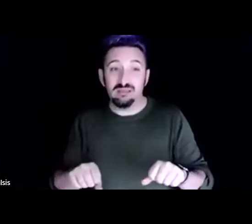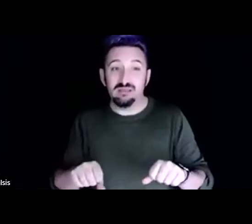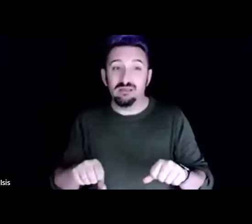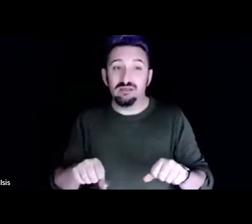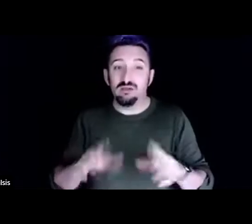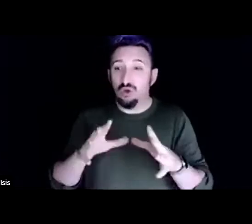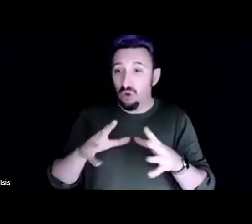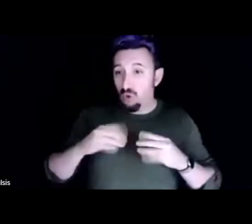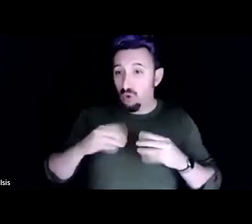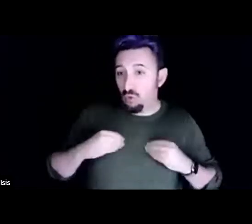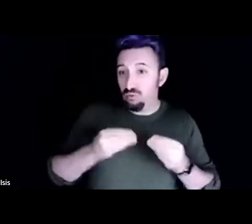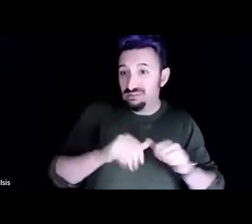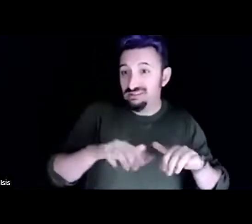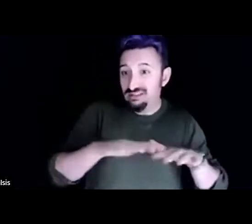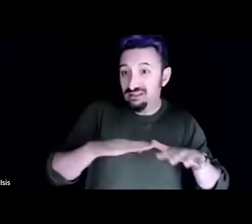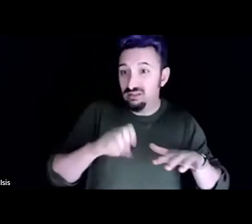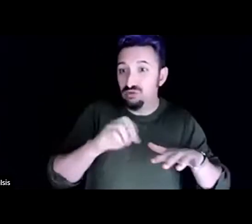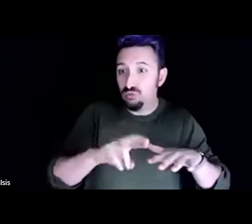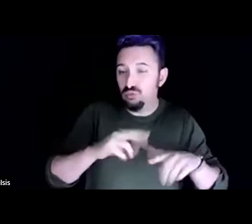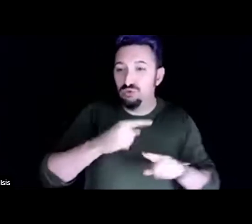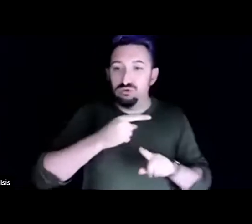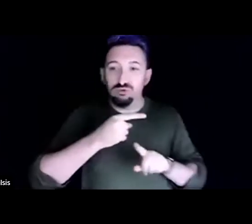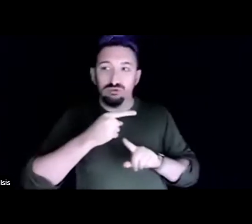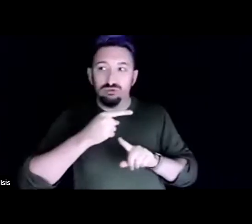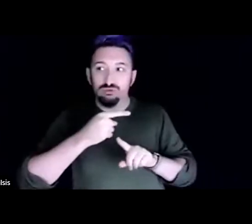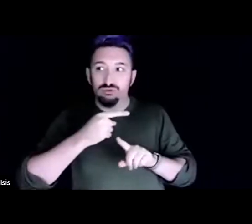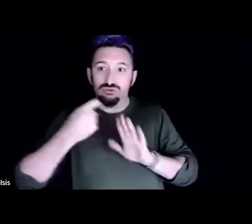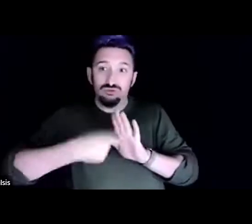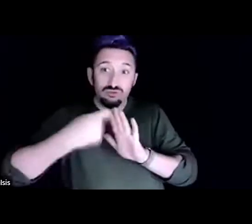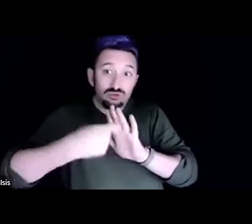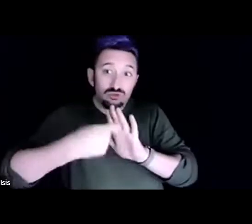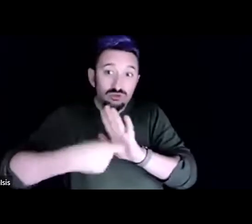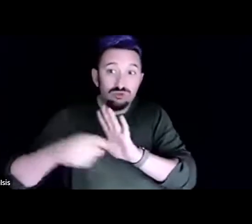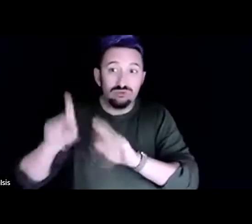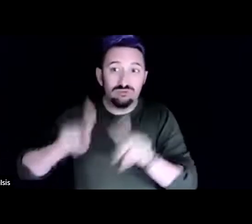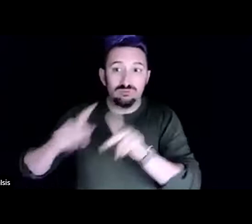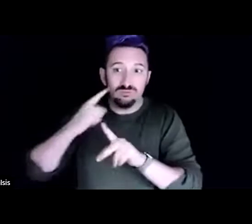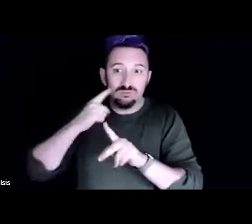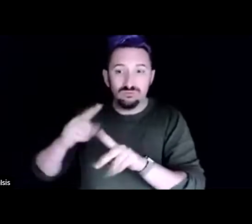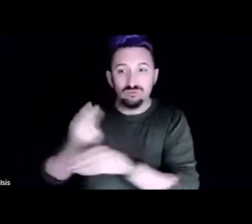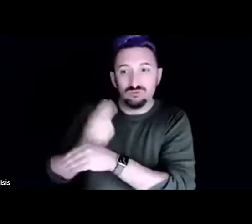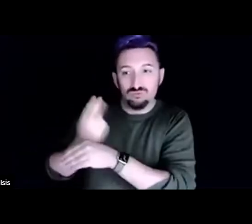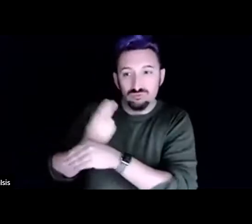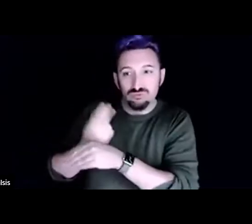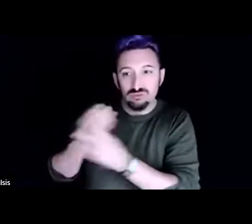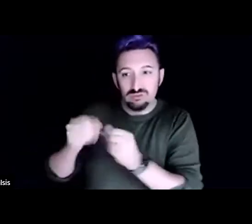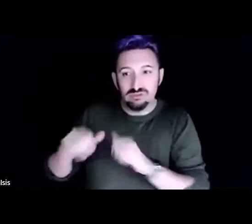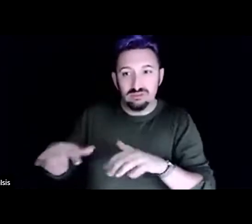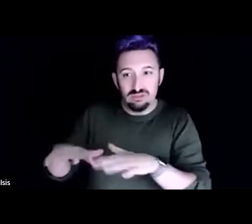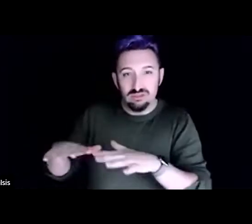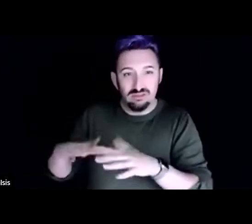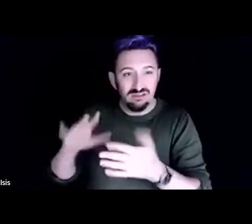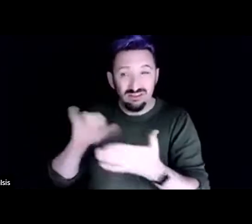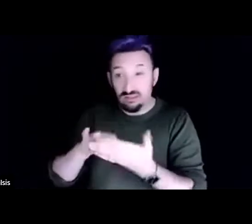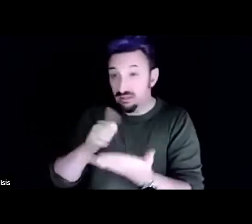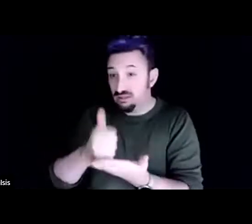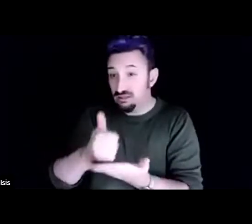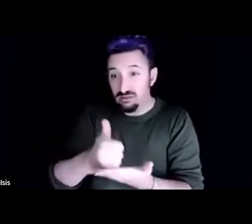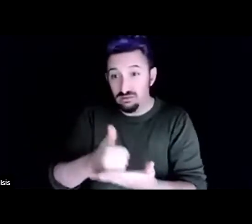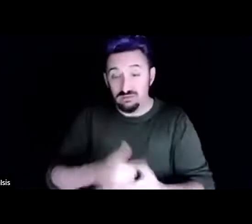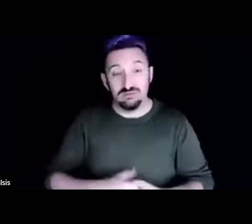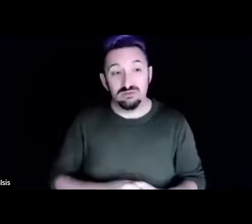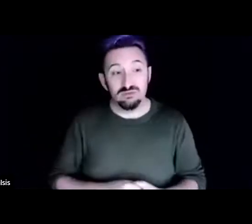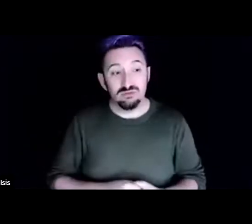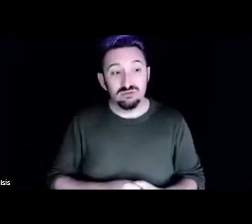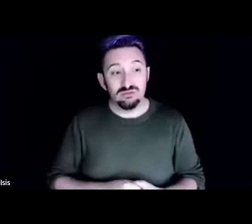it and they can be really really helpful in making